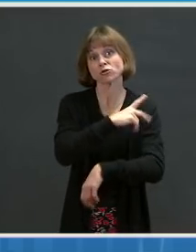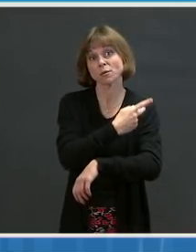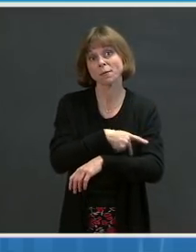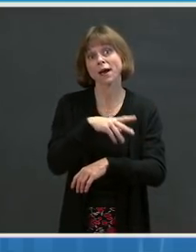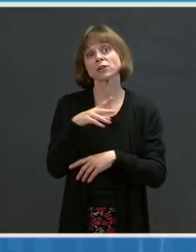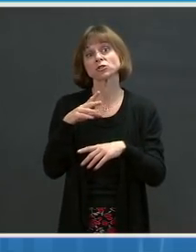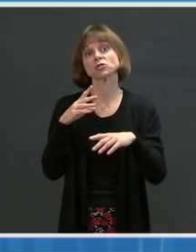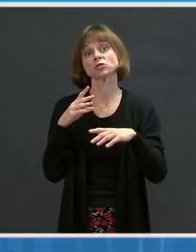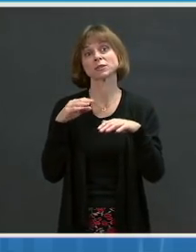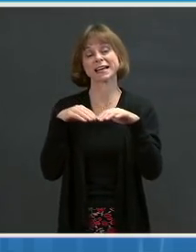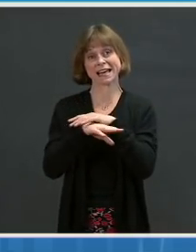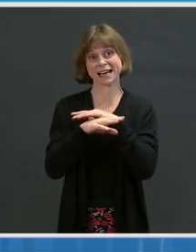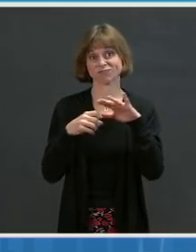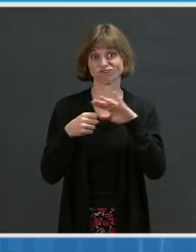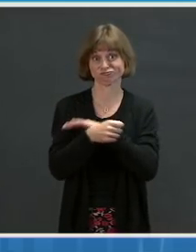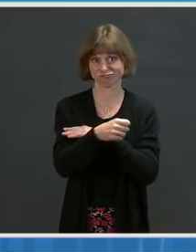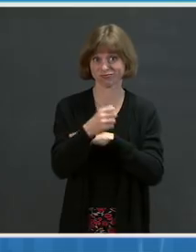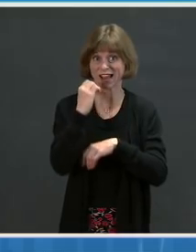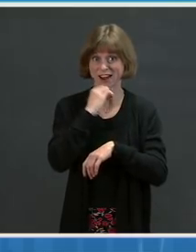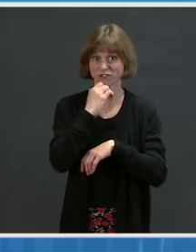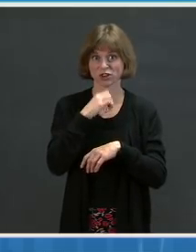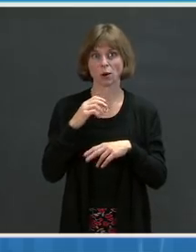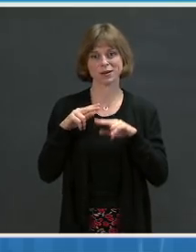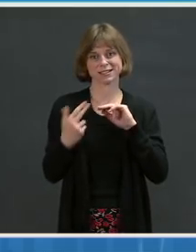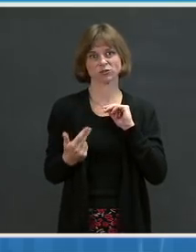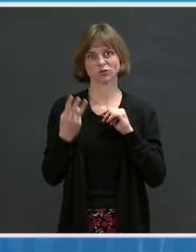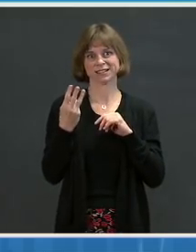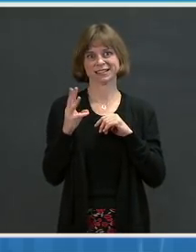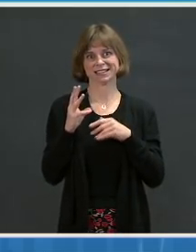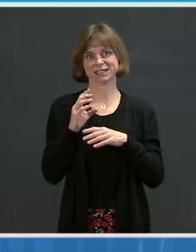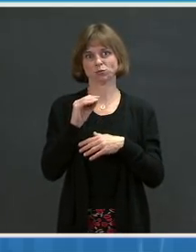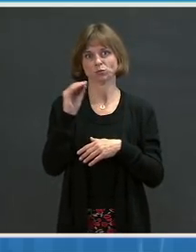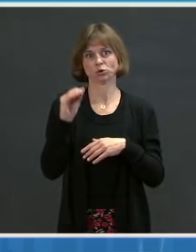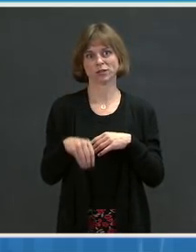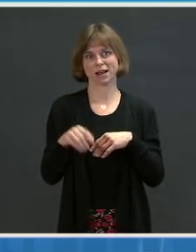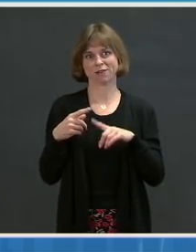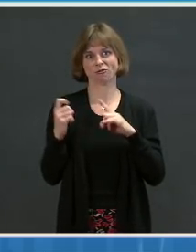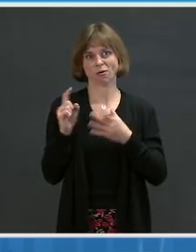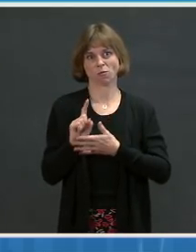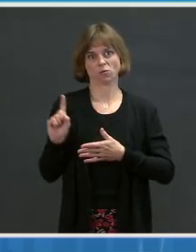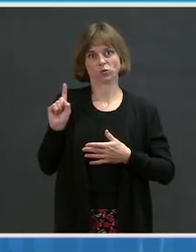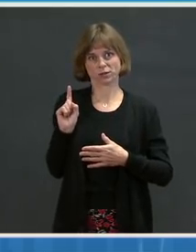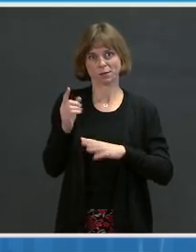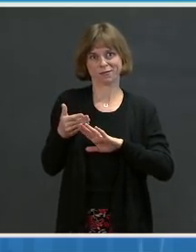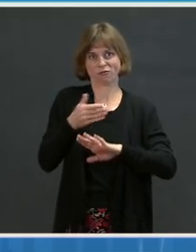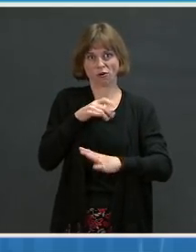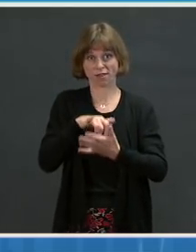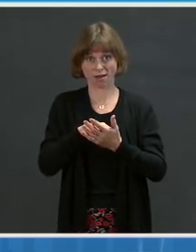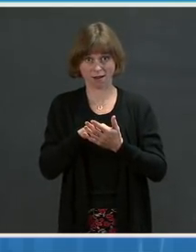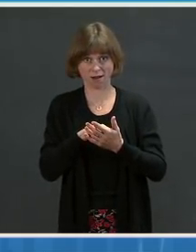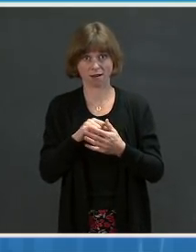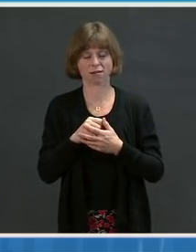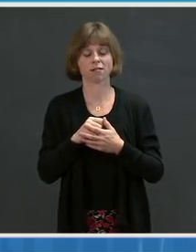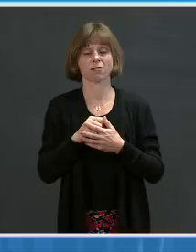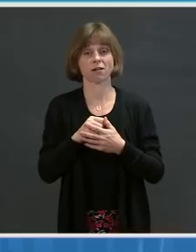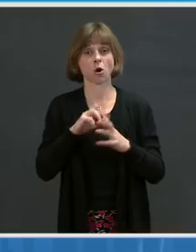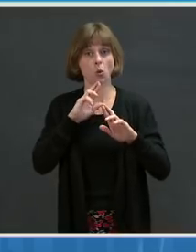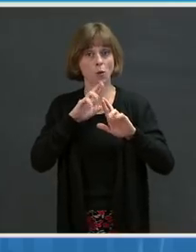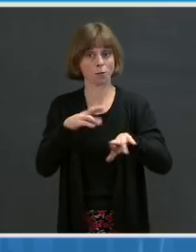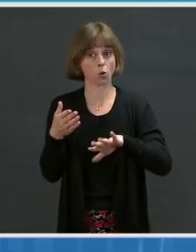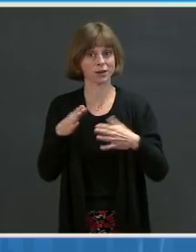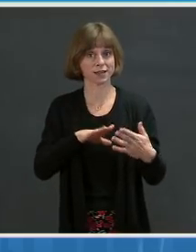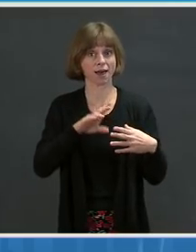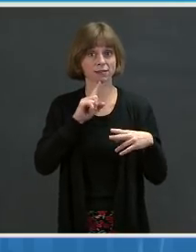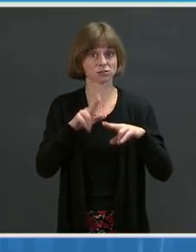admitted per day, a decrease of 16 percent from the week prior. The number of reported deaths is also dropping, with a